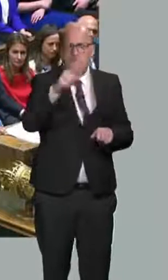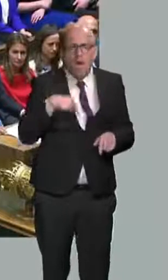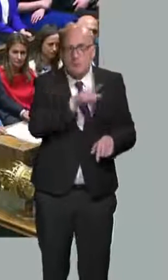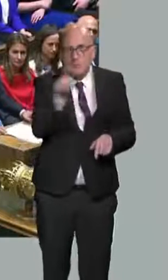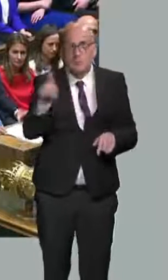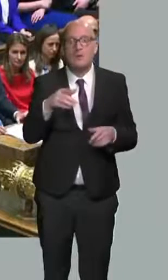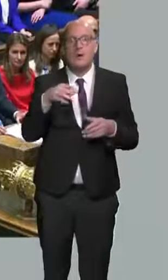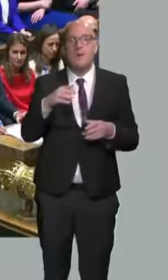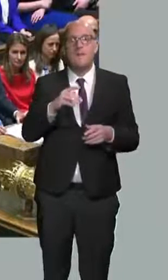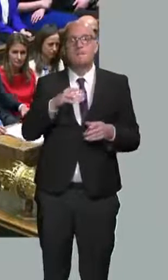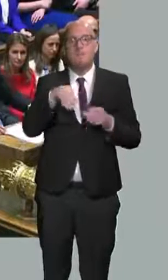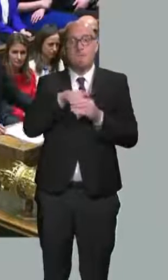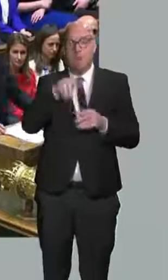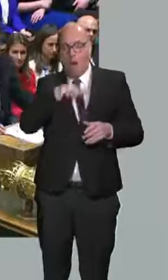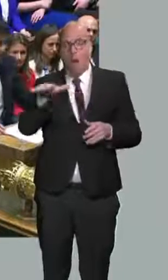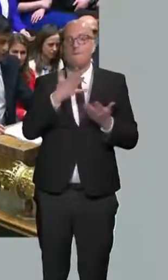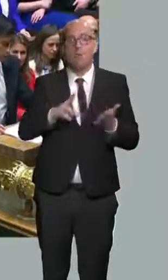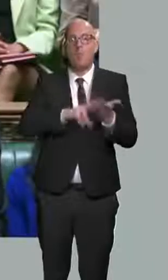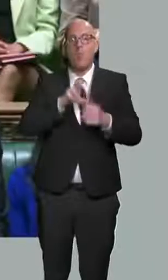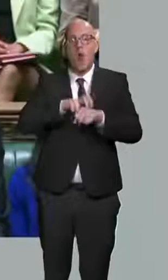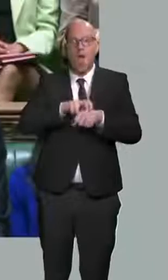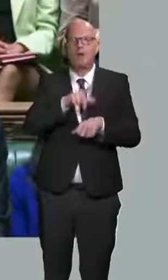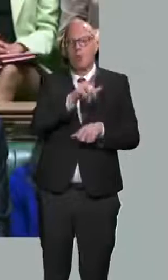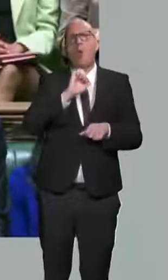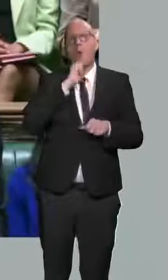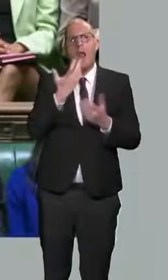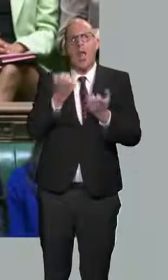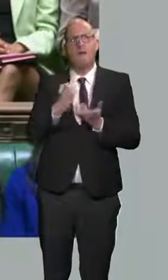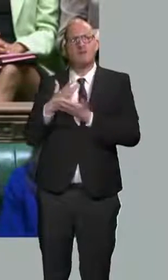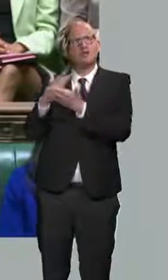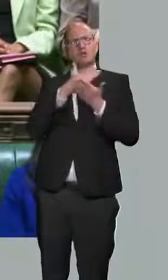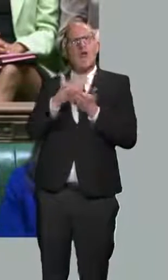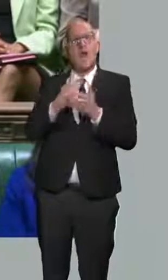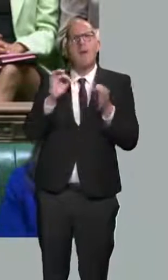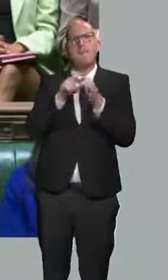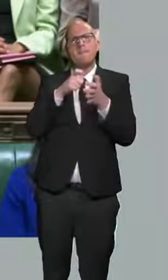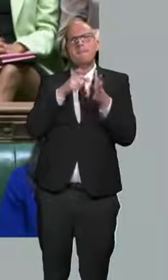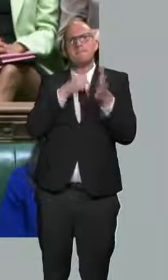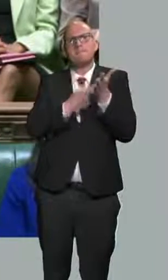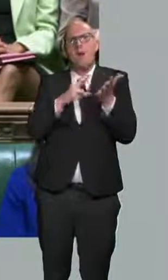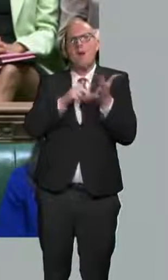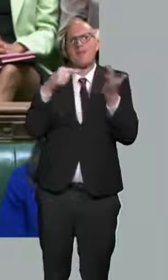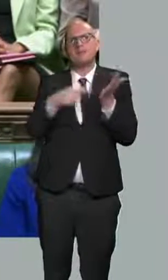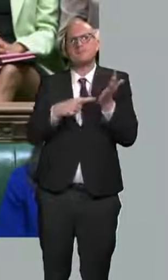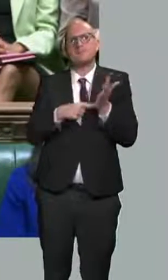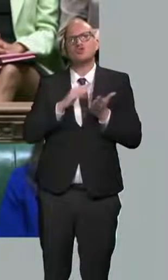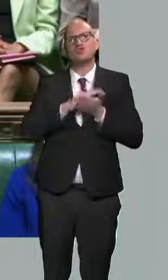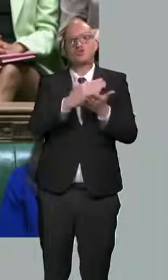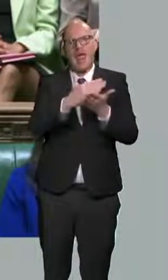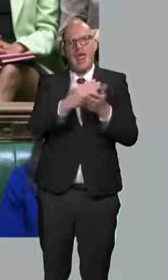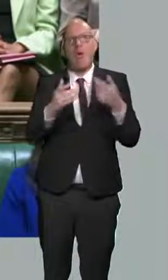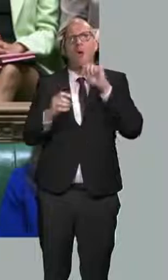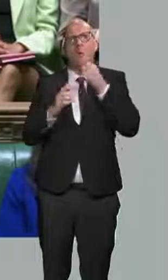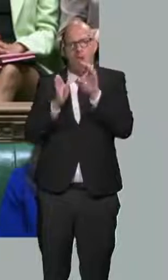that the Executive will receive a Barnet share of the value of the relief until it can be introduced UK